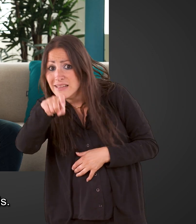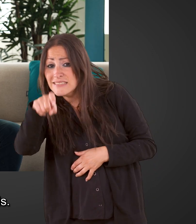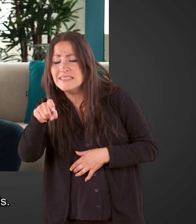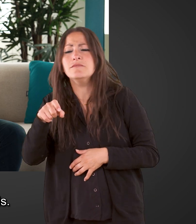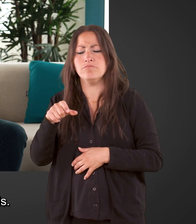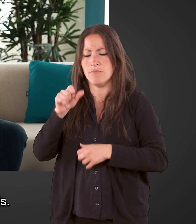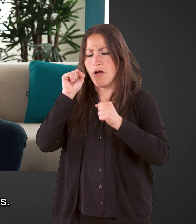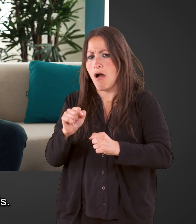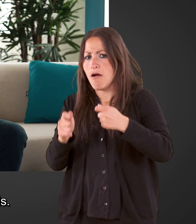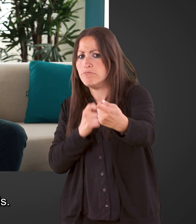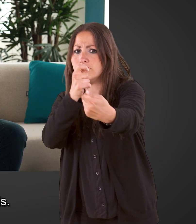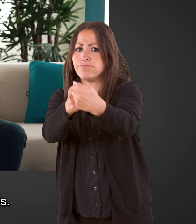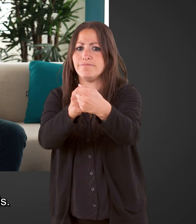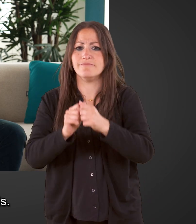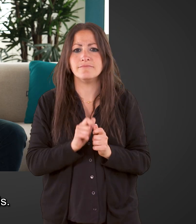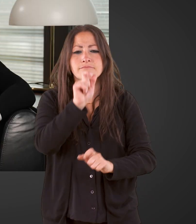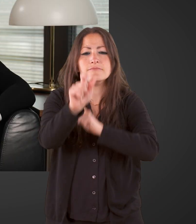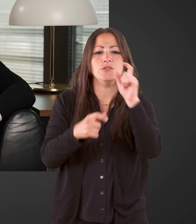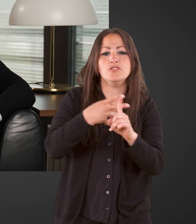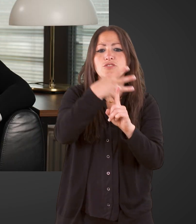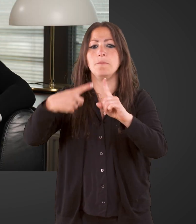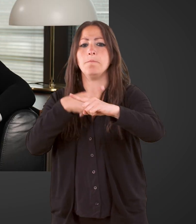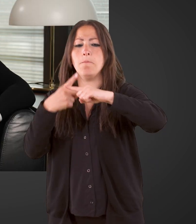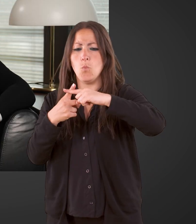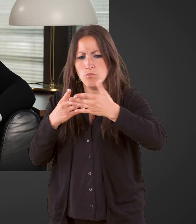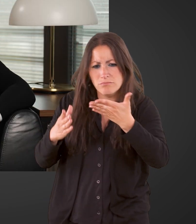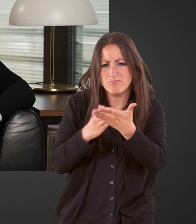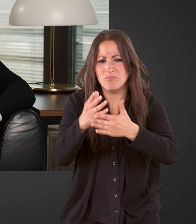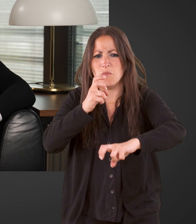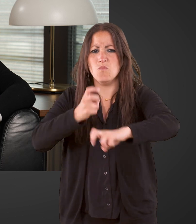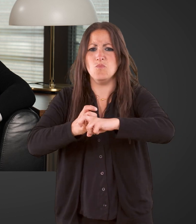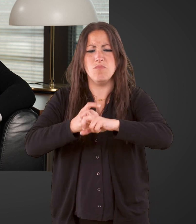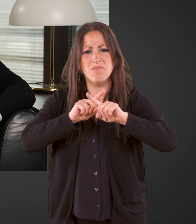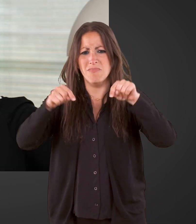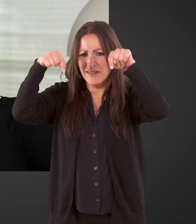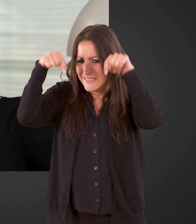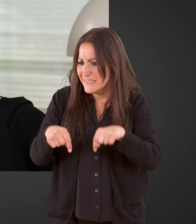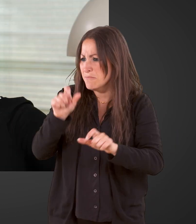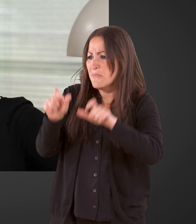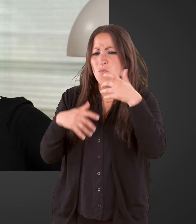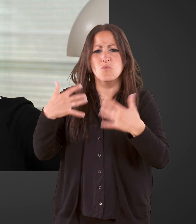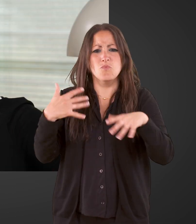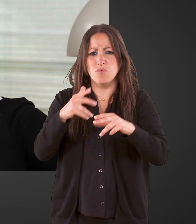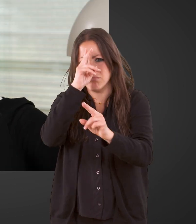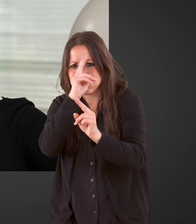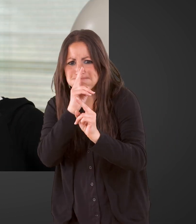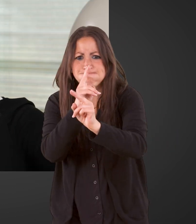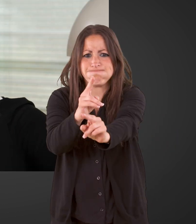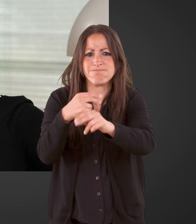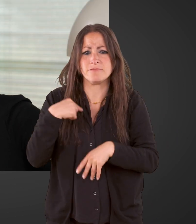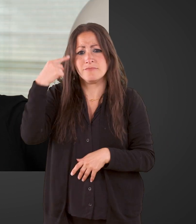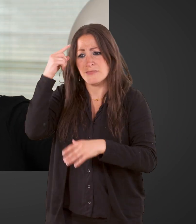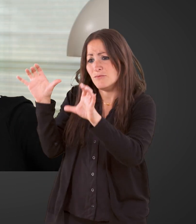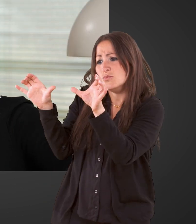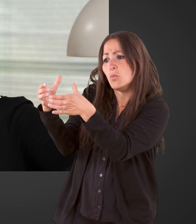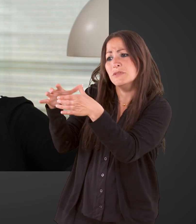en fonction de vos spécificités sont prévues. Well, LGBT plus people always say challenges, but the people here have always been very accepting,